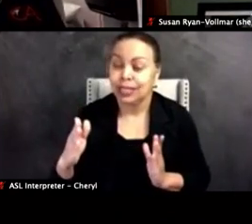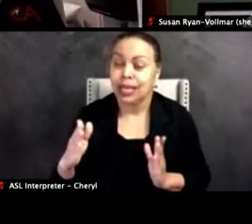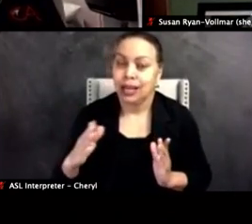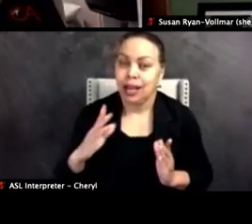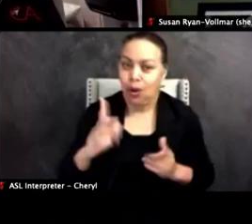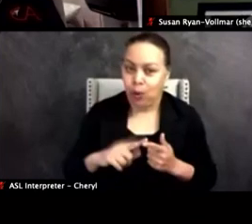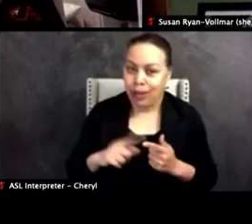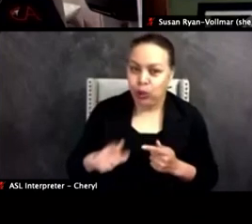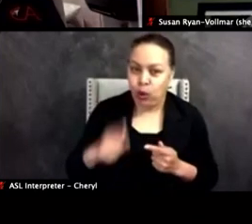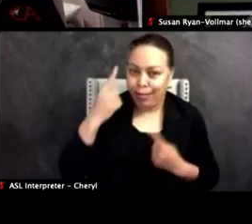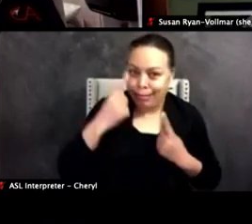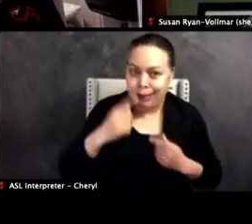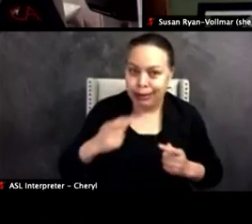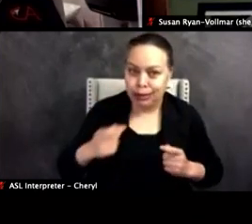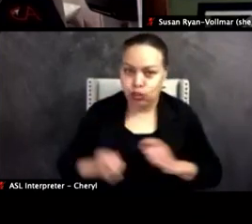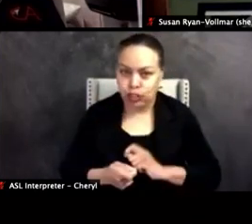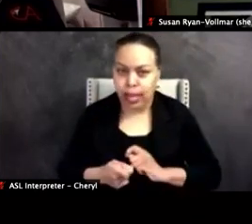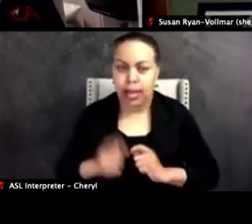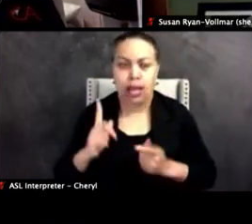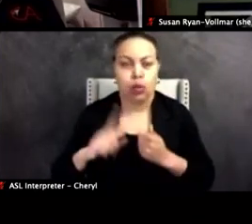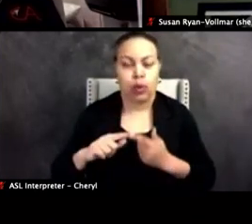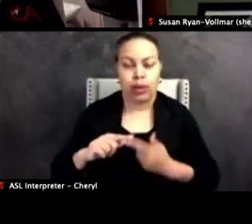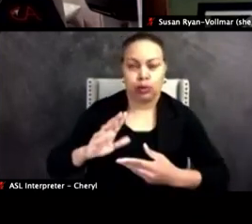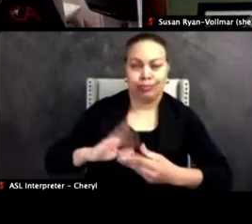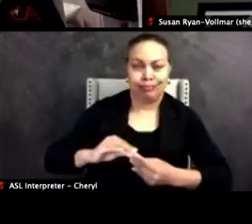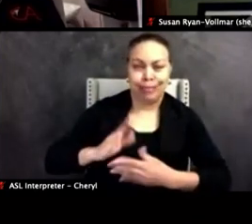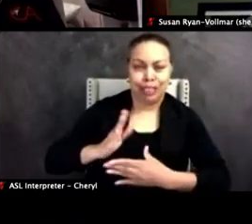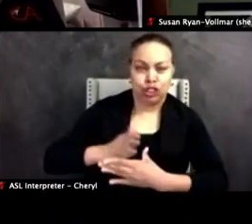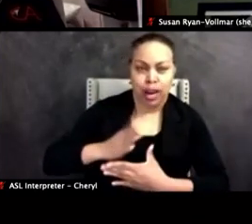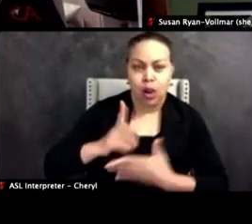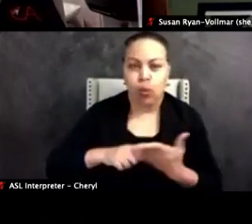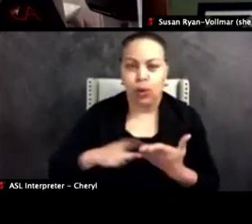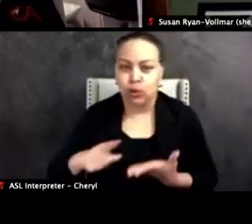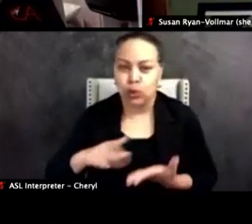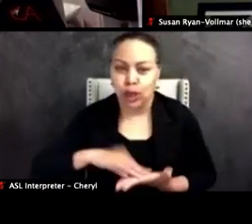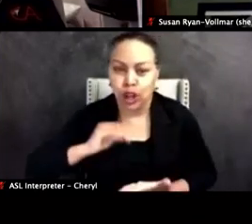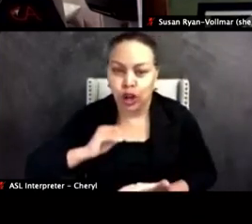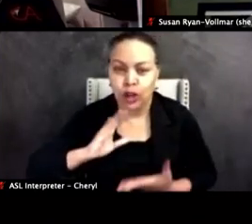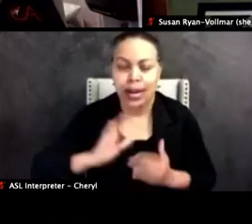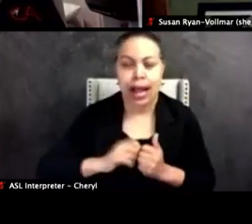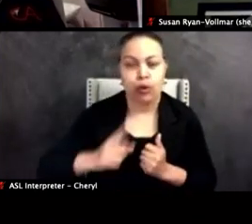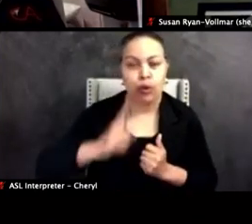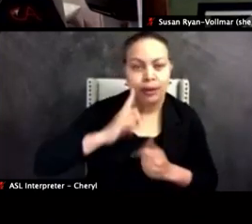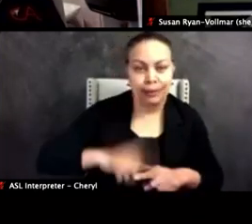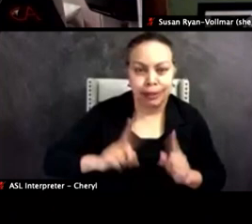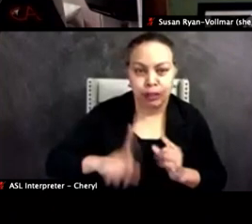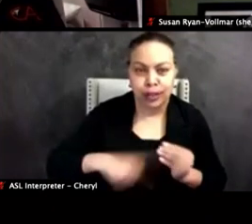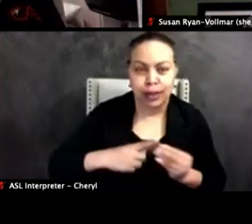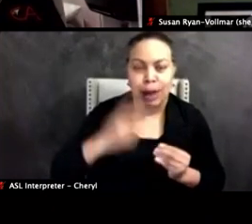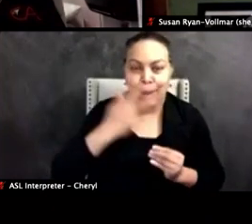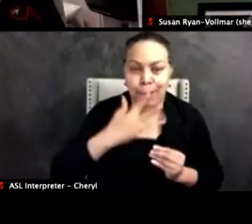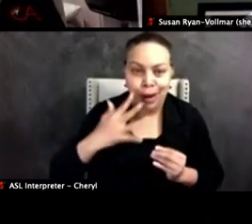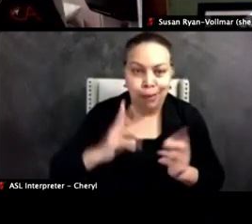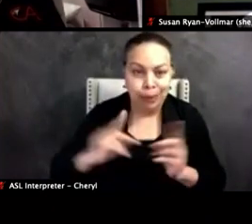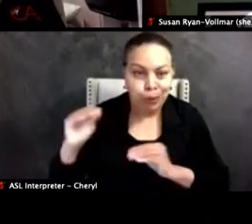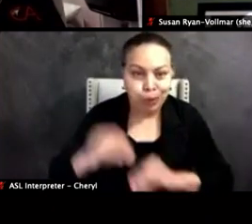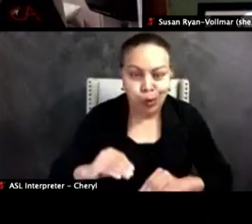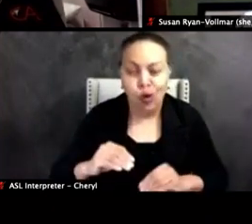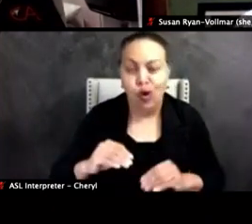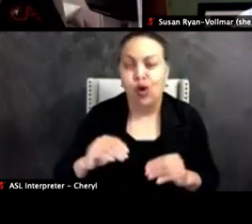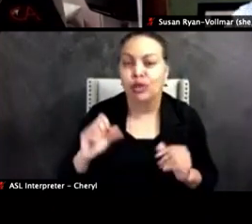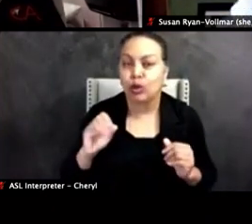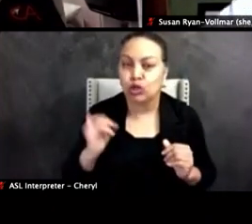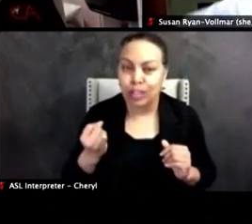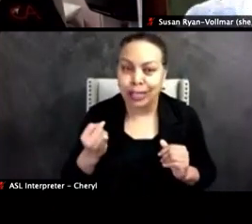in your thinking, as you share what you've learned and how you think differently of immigrants or people of color or social justice workers or civil